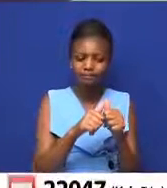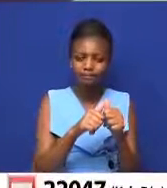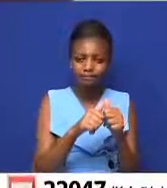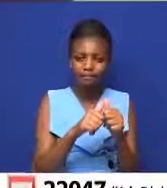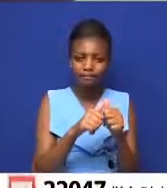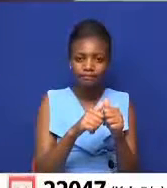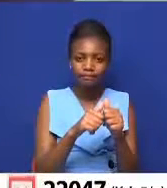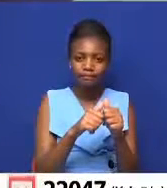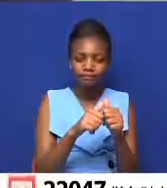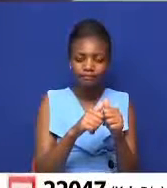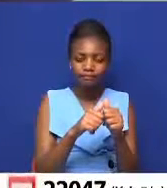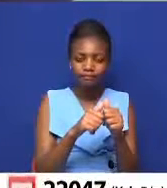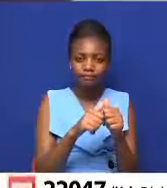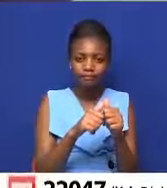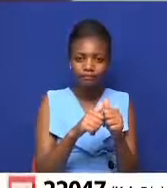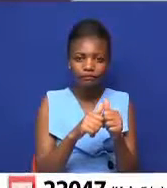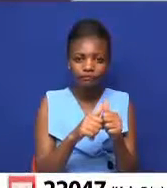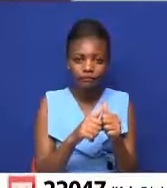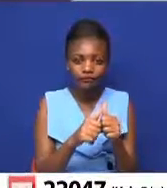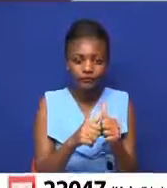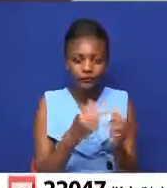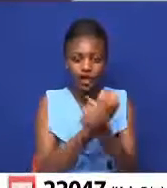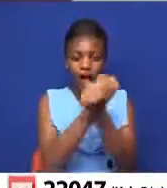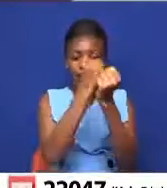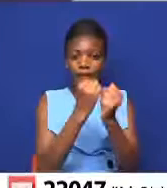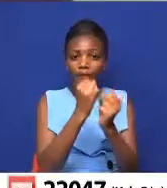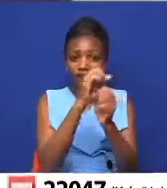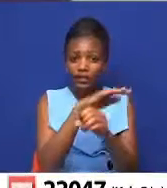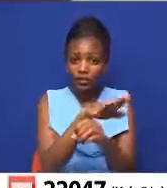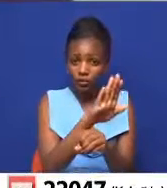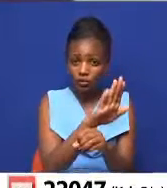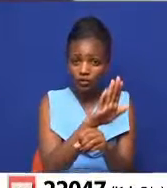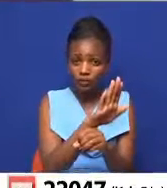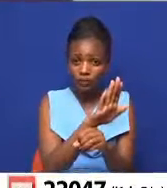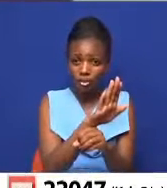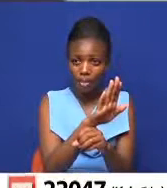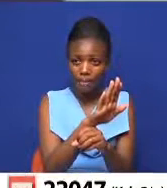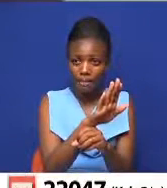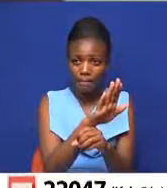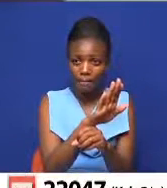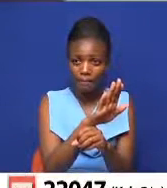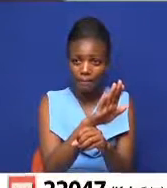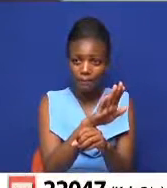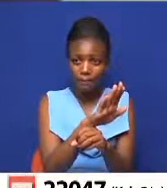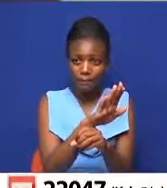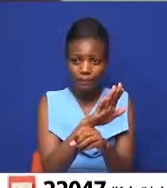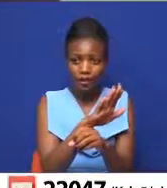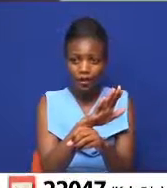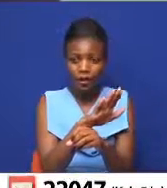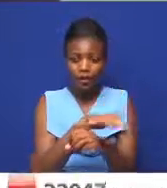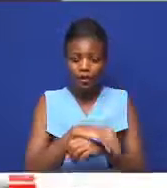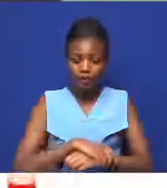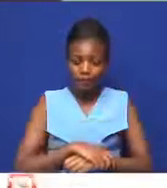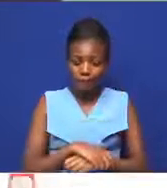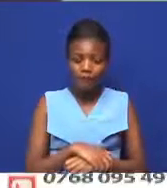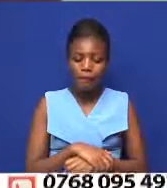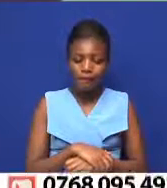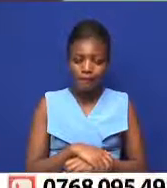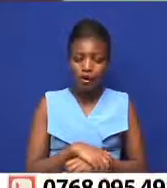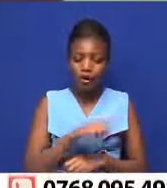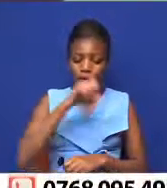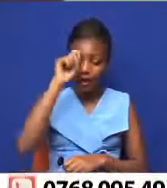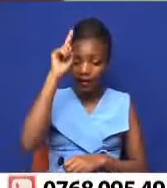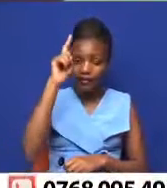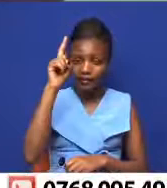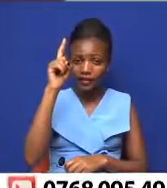Ngunziza, the former president or the outgoing president, is not really going per se. Because we understand